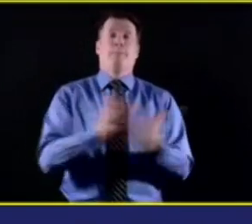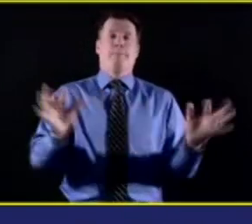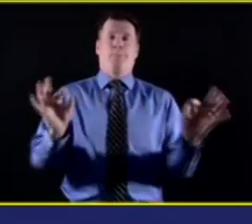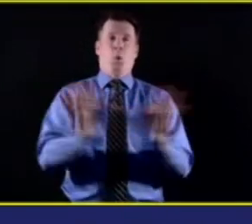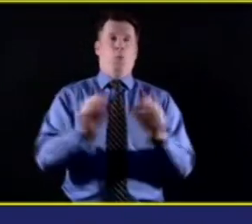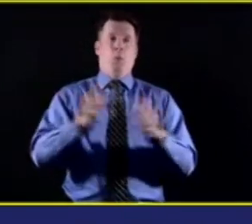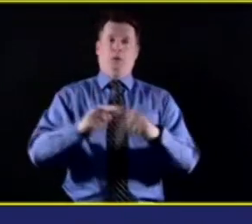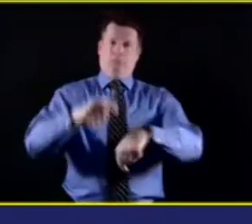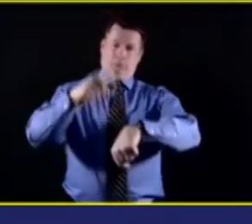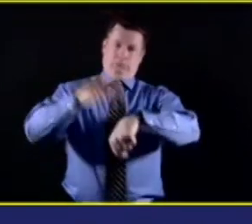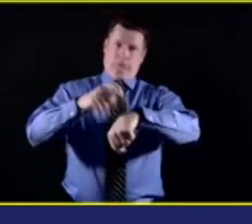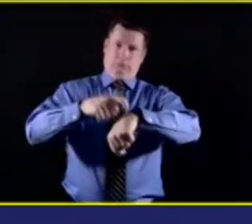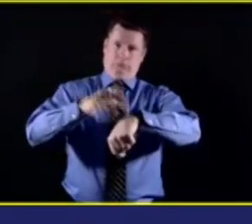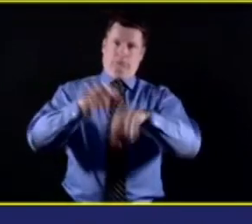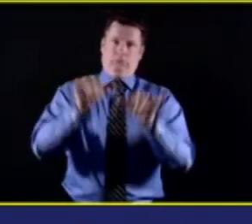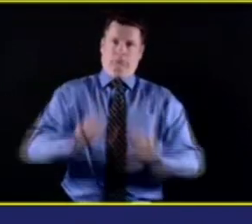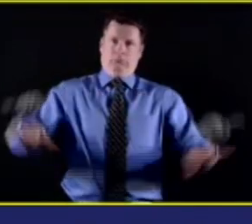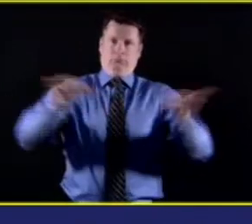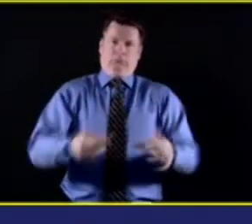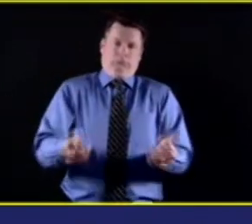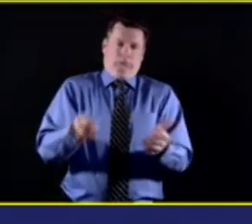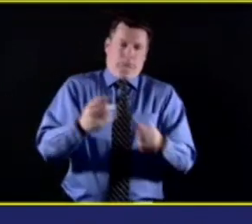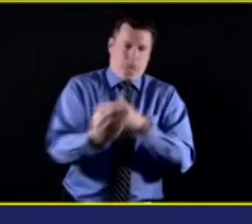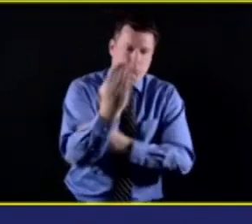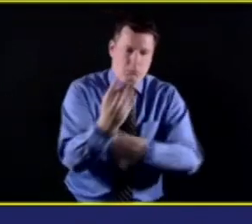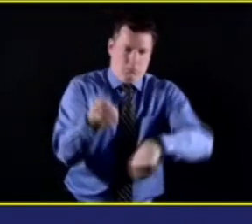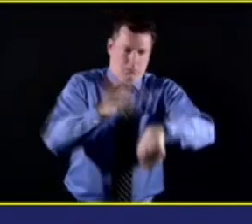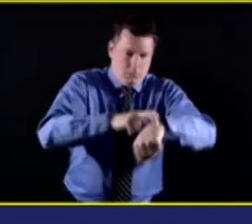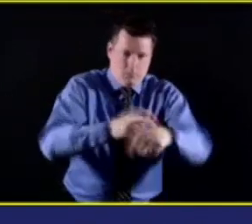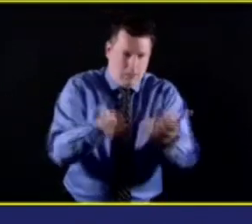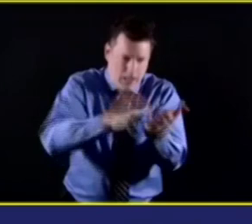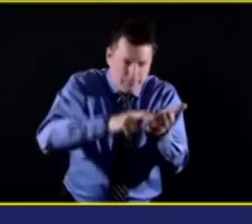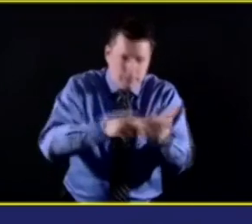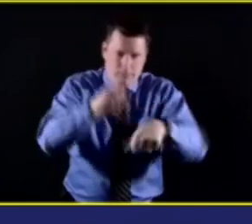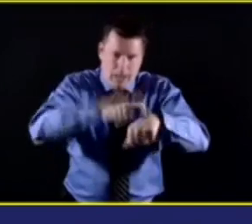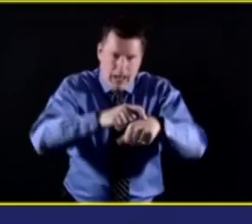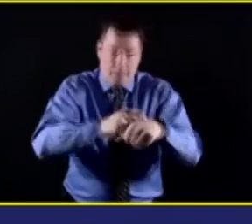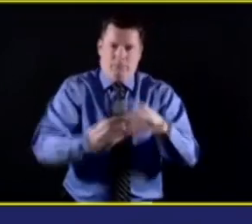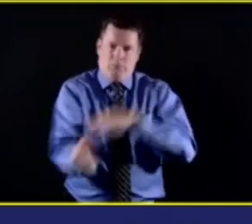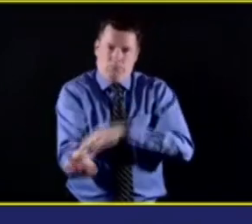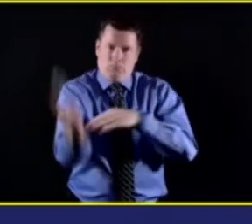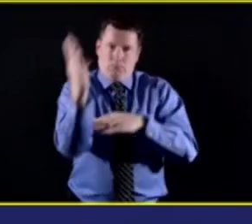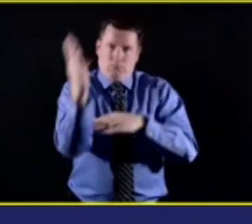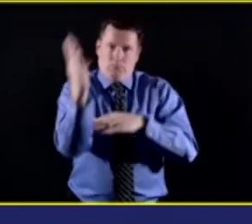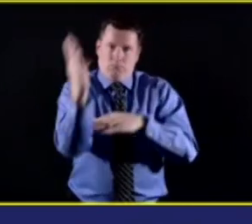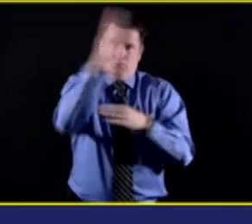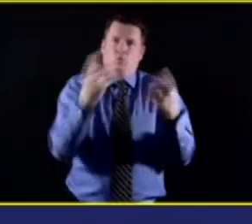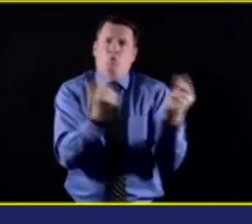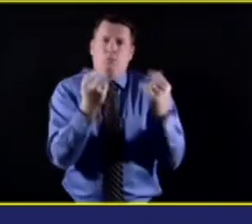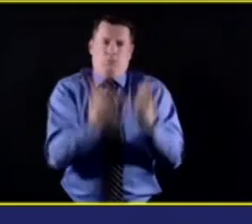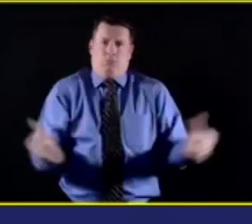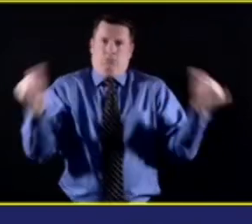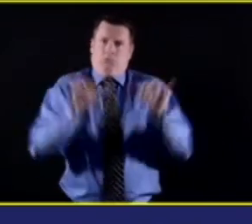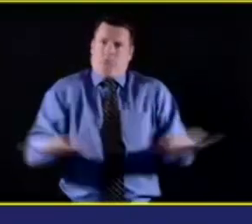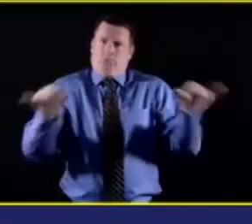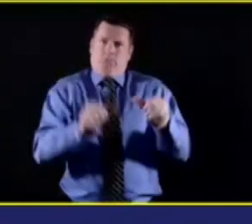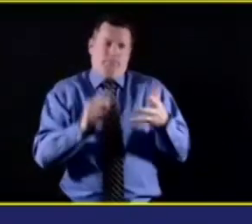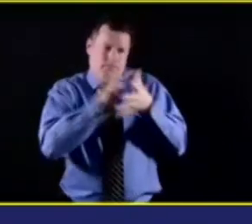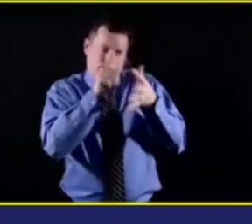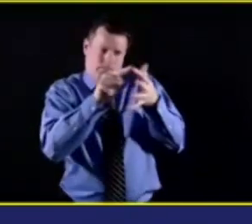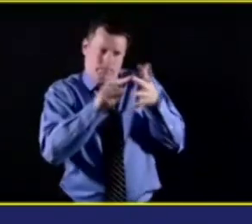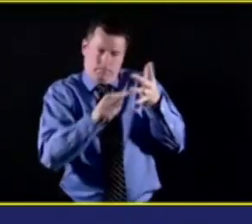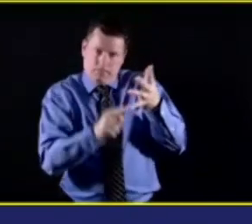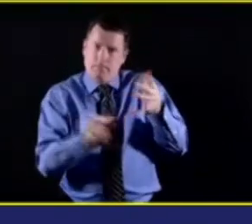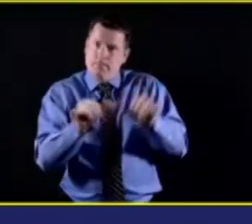you're doing consistently. Um, and routines can be really helpful for, you know, well-being, um,